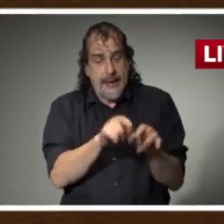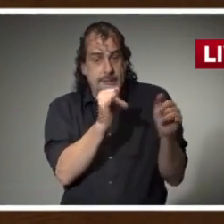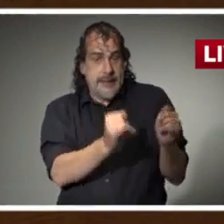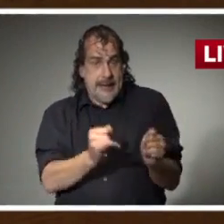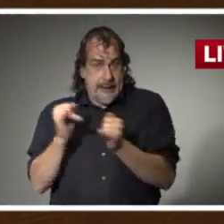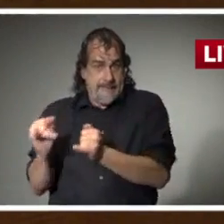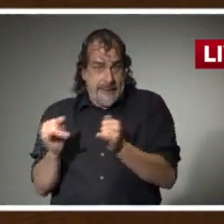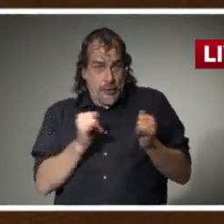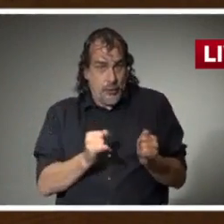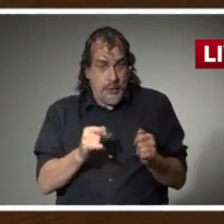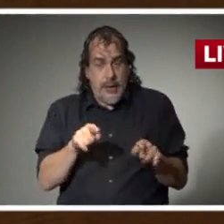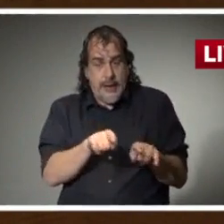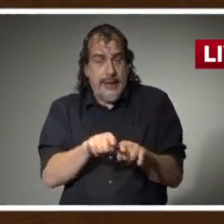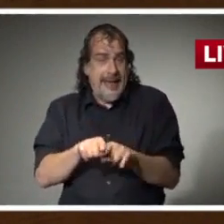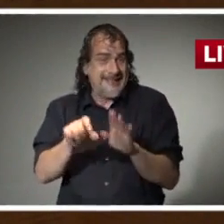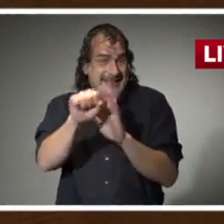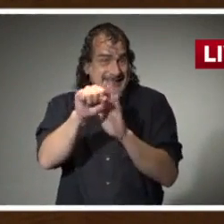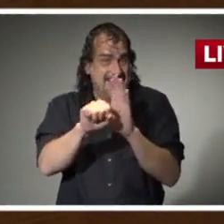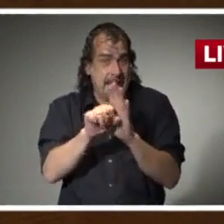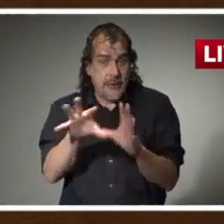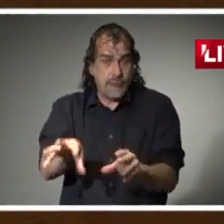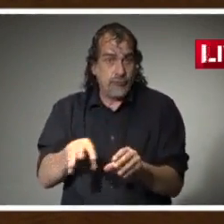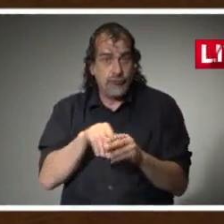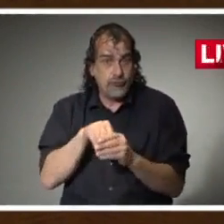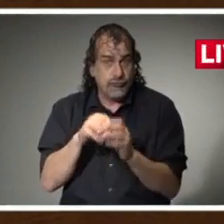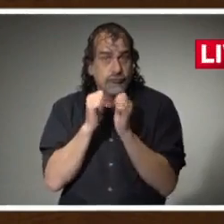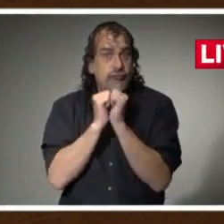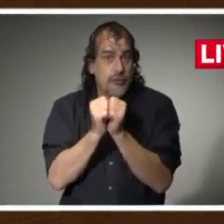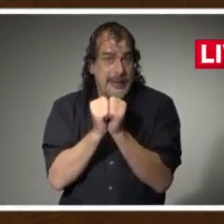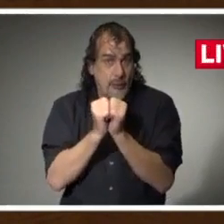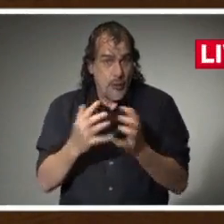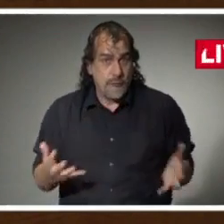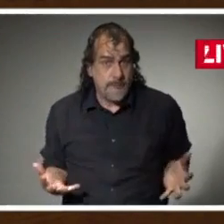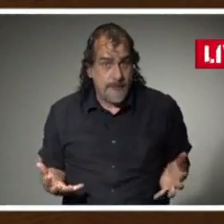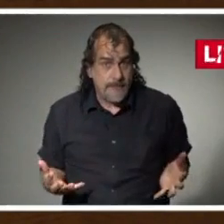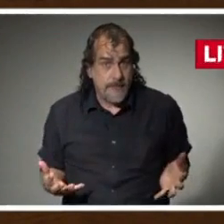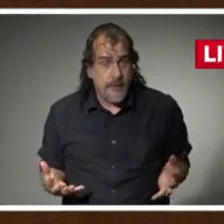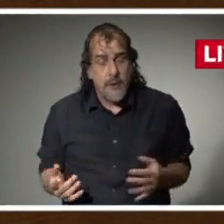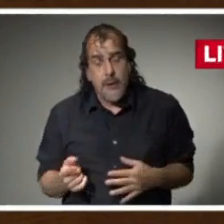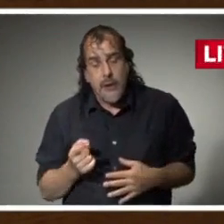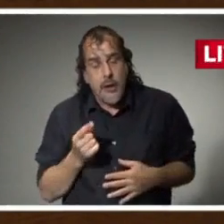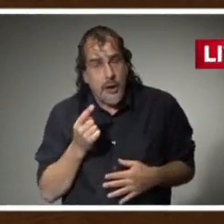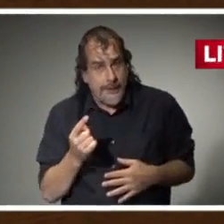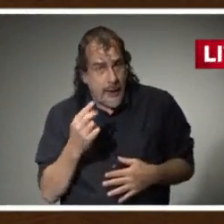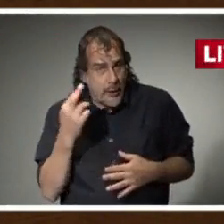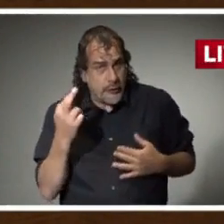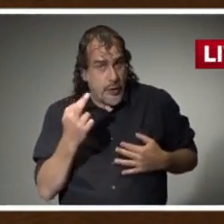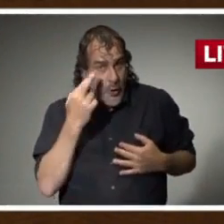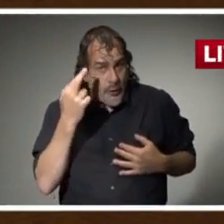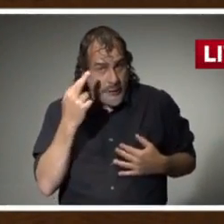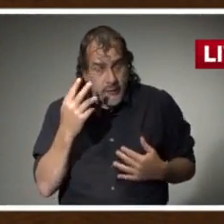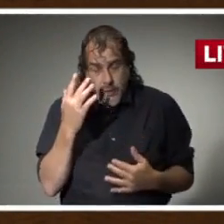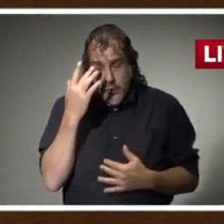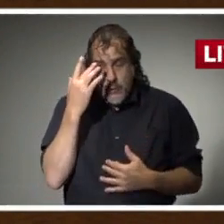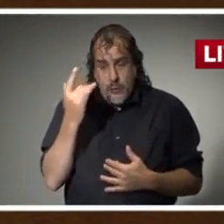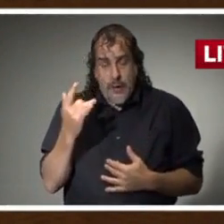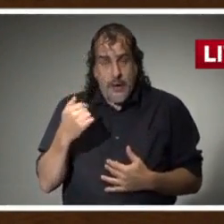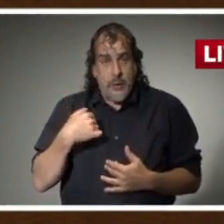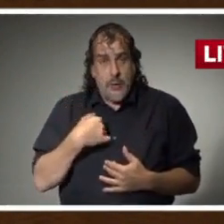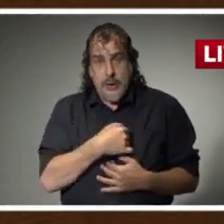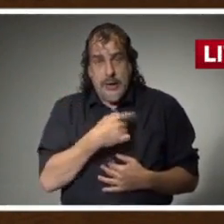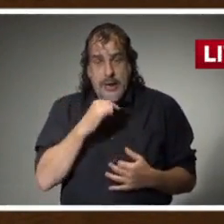fighting as a state. There is a reason that we have not thrown the state